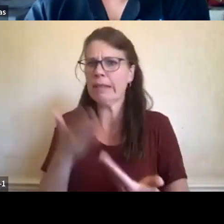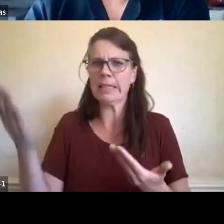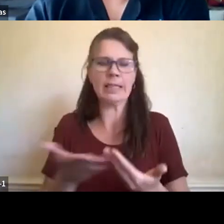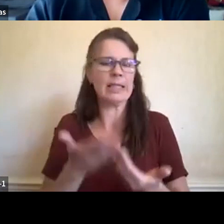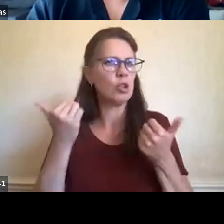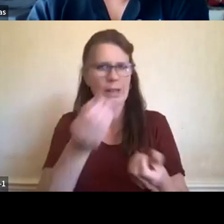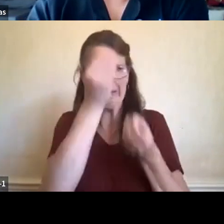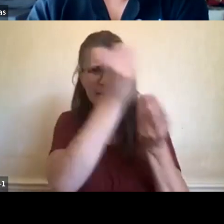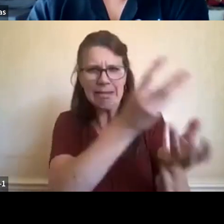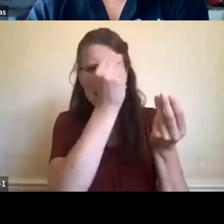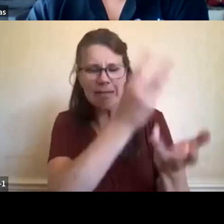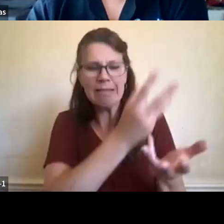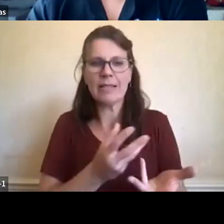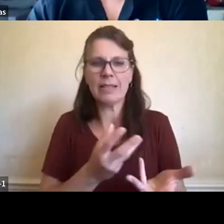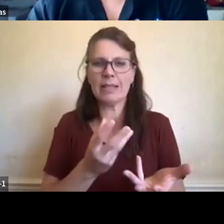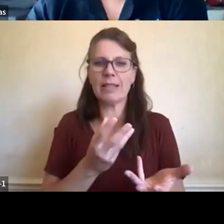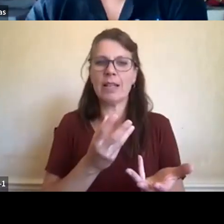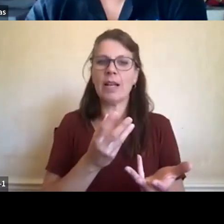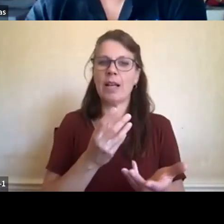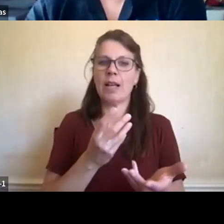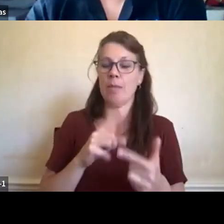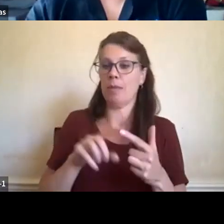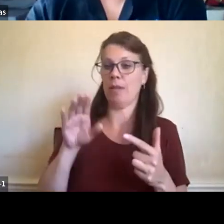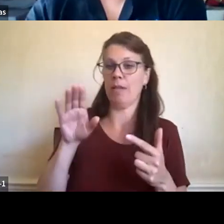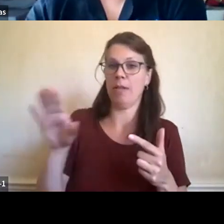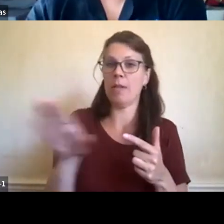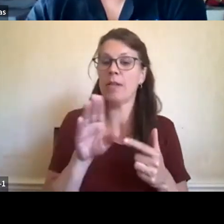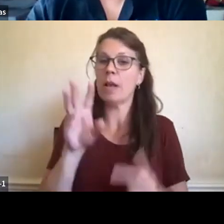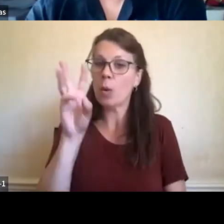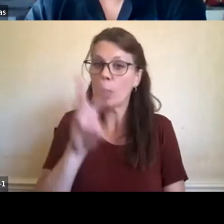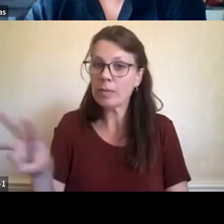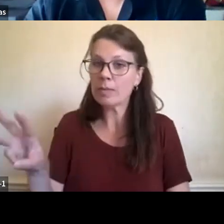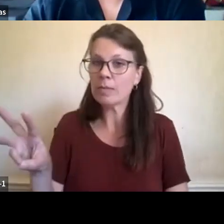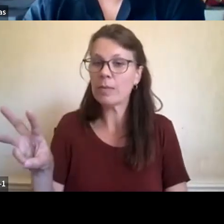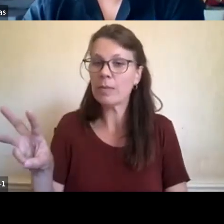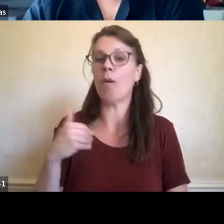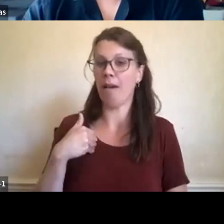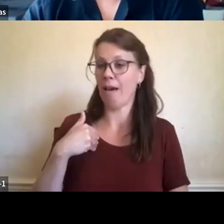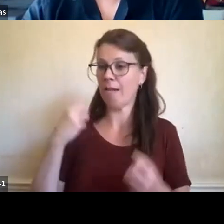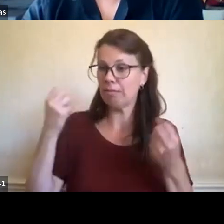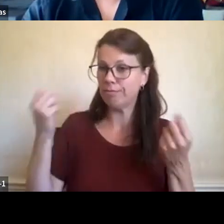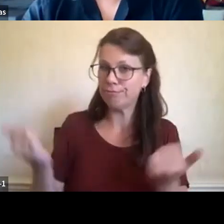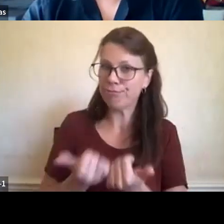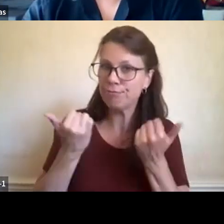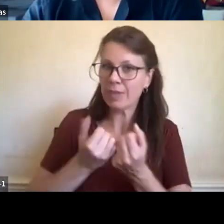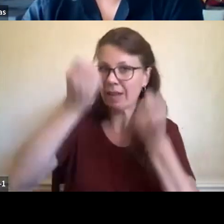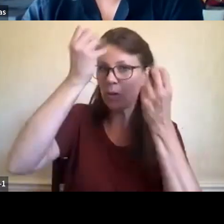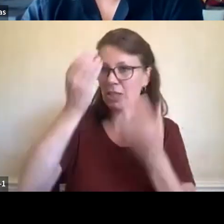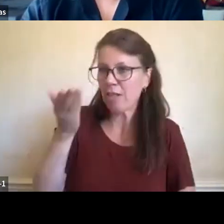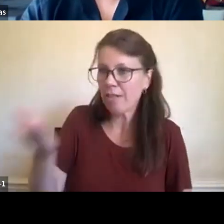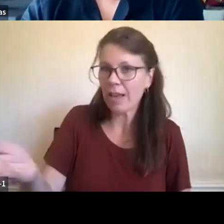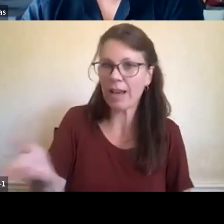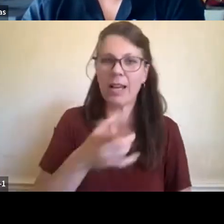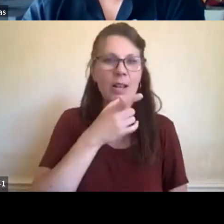they feel comfortable to in on their online web website platform. So you don't have to, you know, ask, you know, all of these